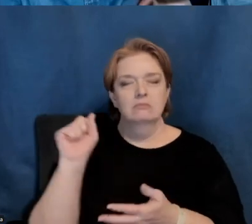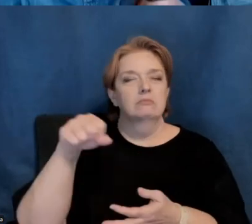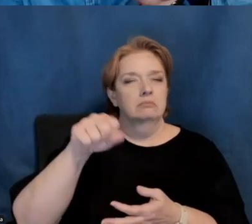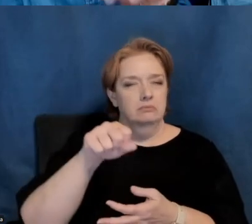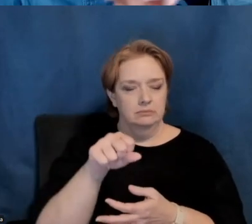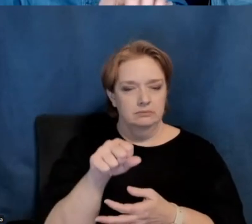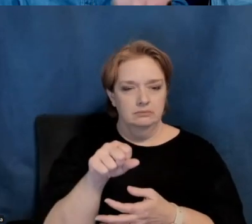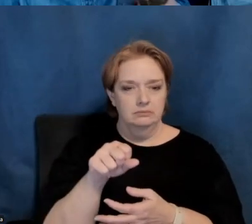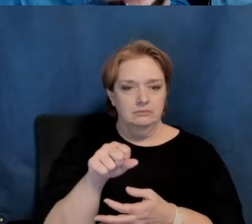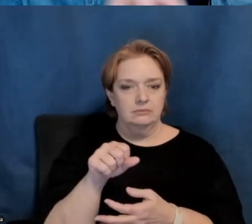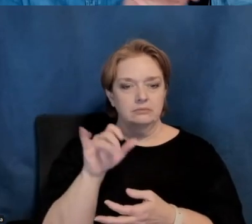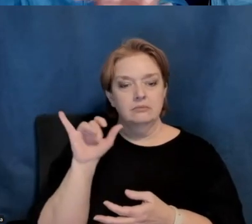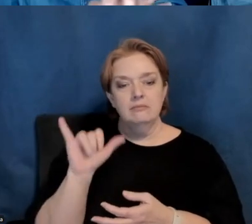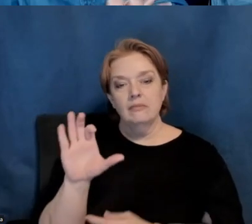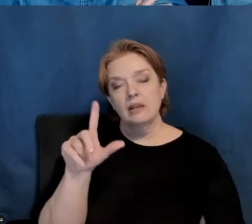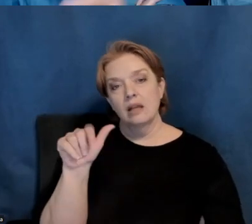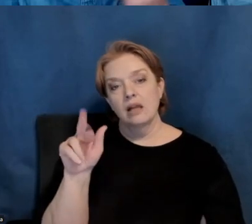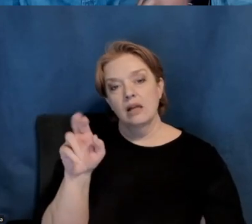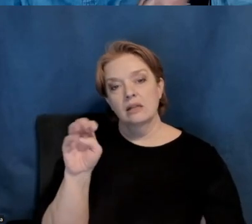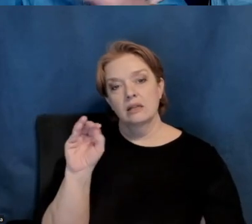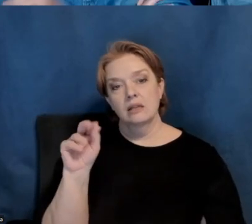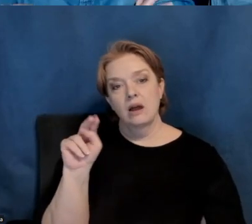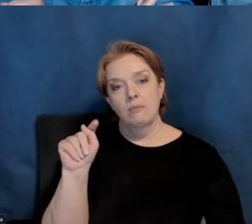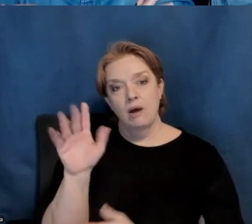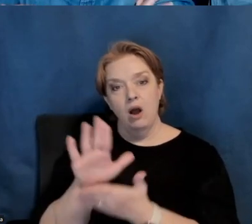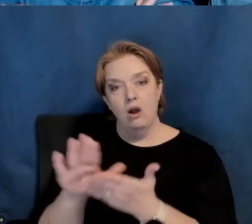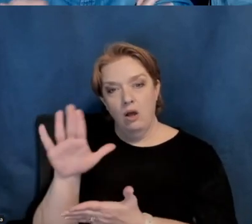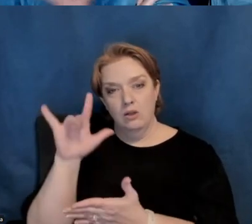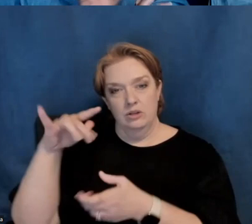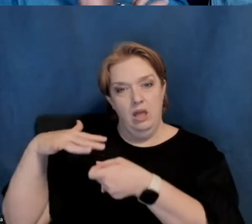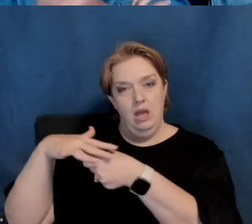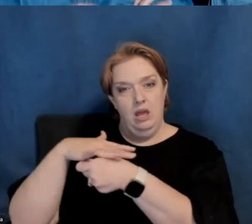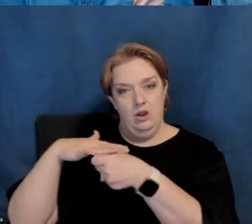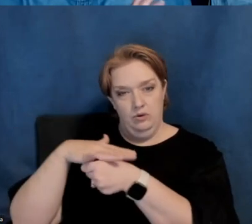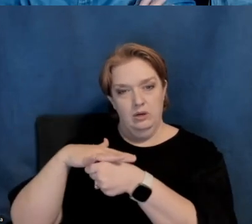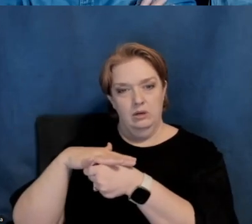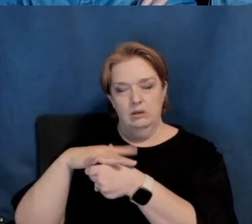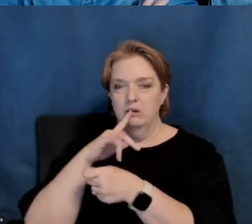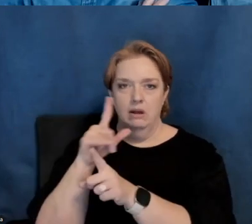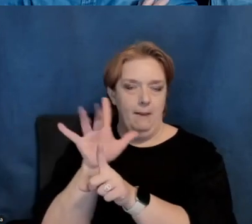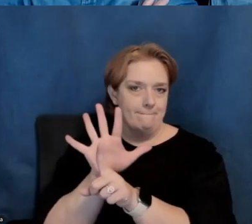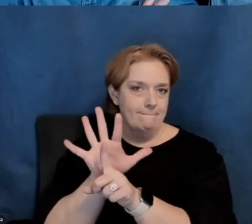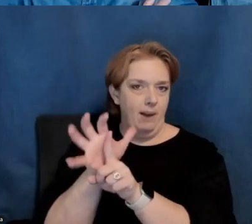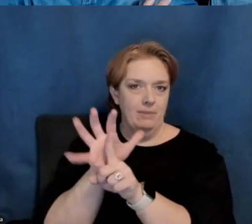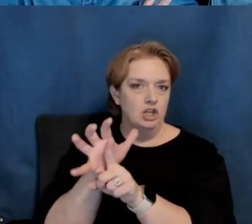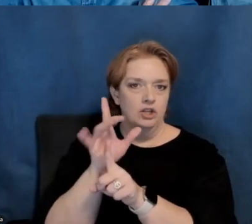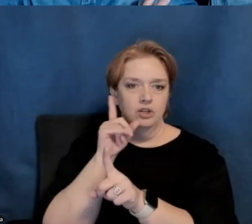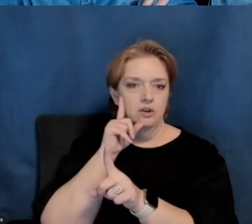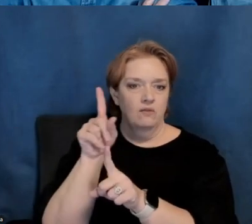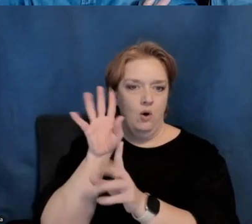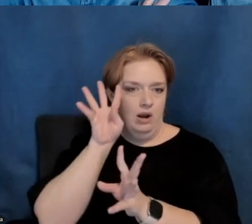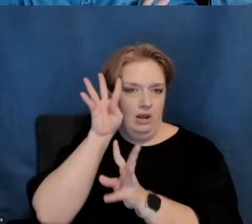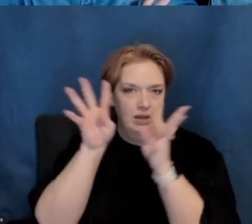uh, the Claremont colleges and the surrounding artistic community was a, uh, was a hotbed of, uh, uh, innovative, uh,